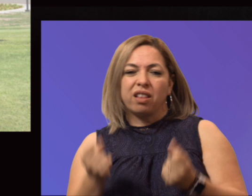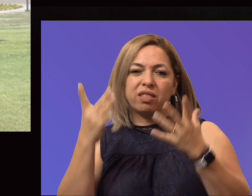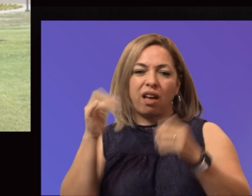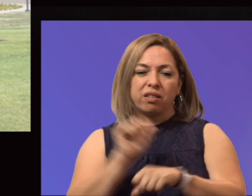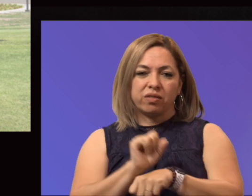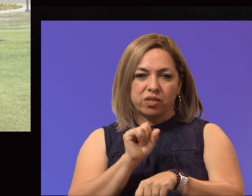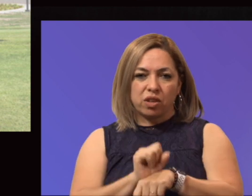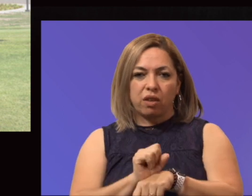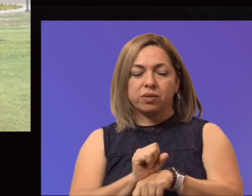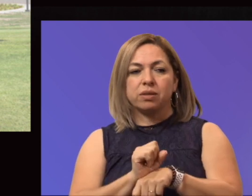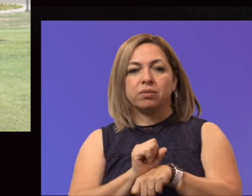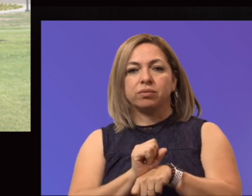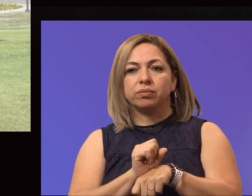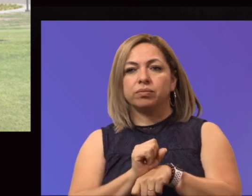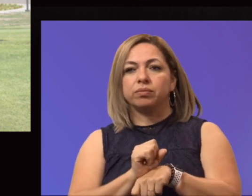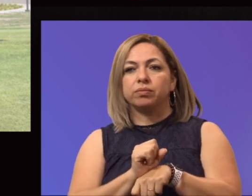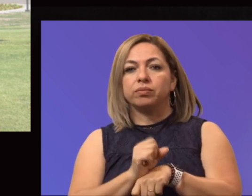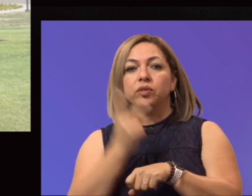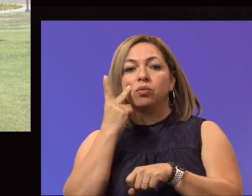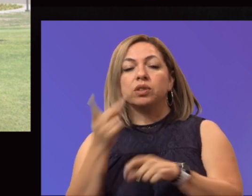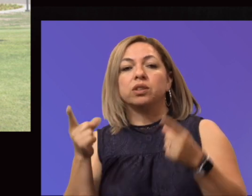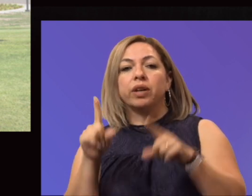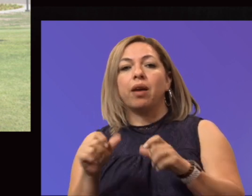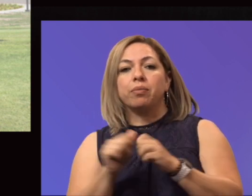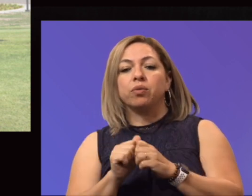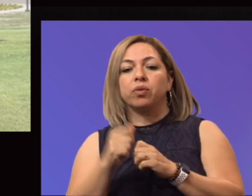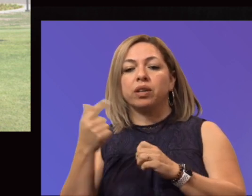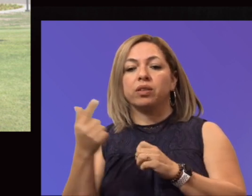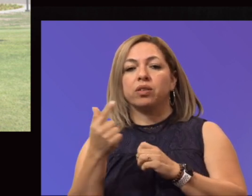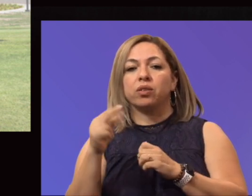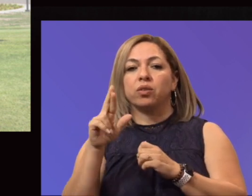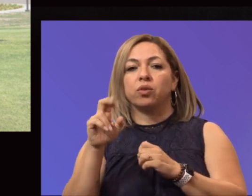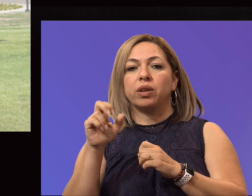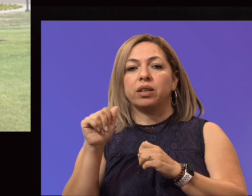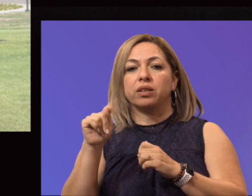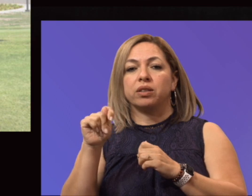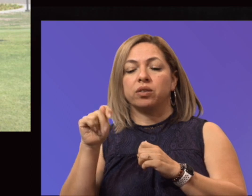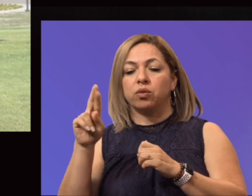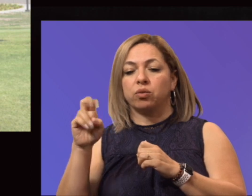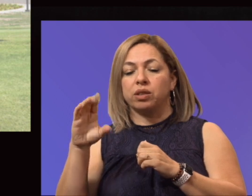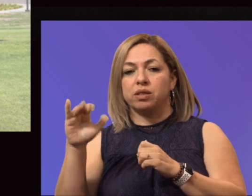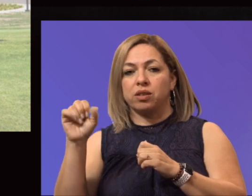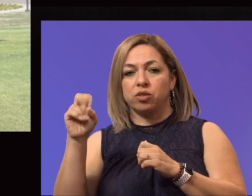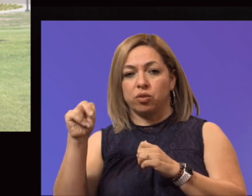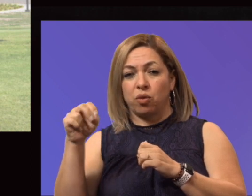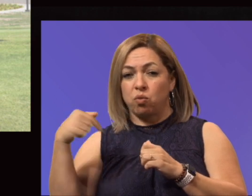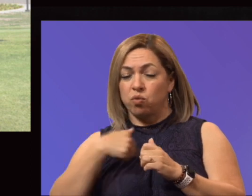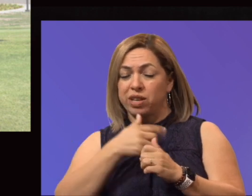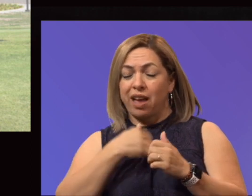what happened with the Great Recession, we saw that there were 12 million new jobs created between